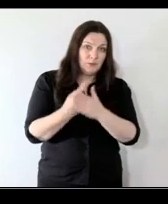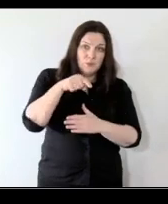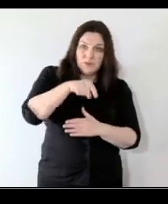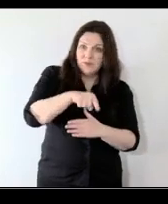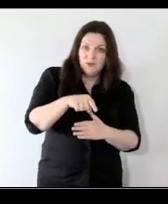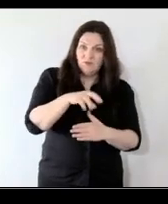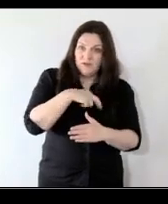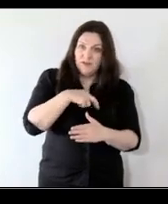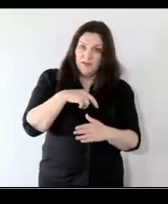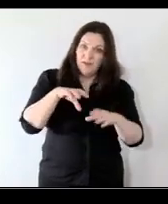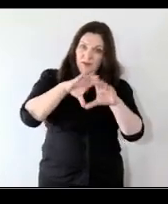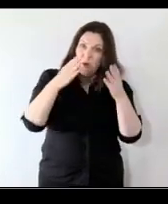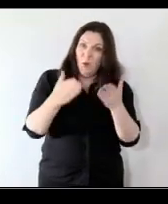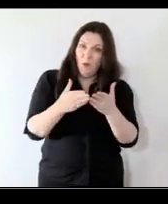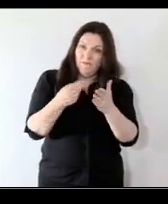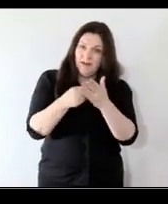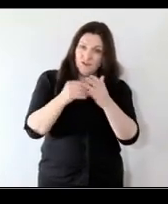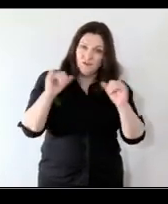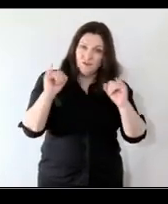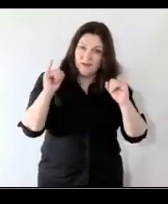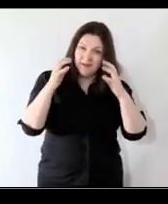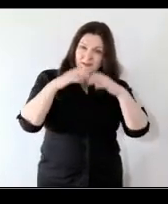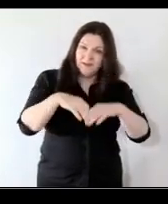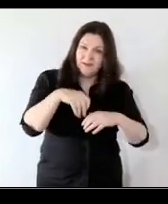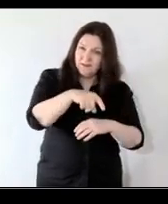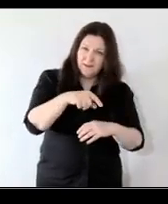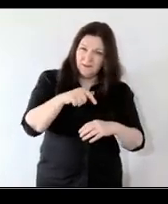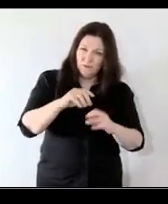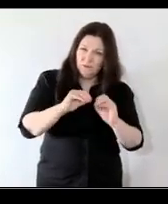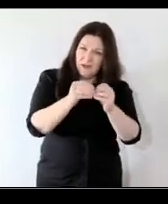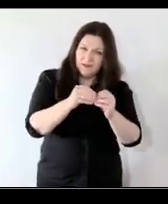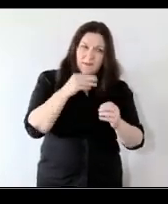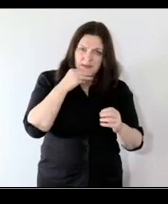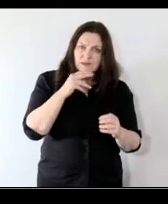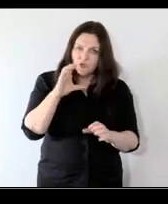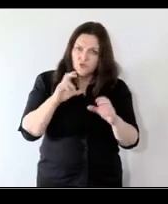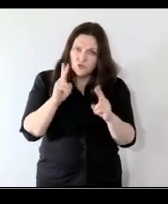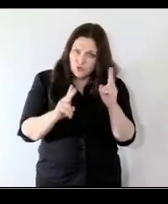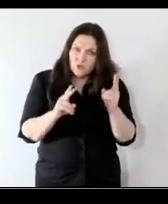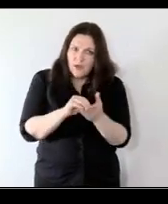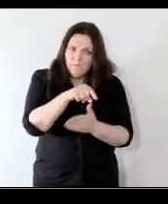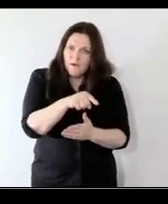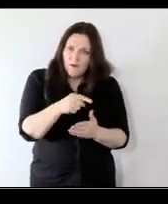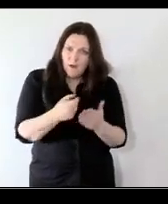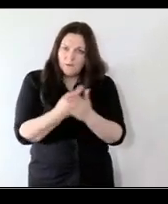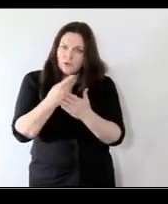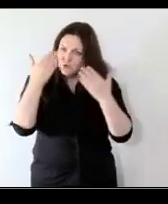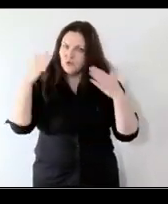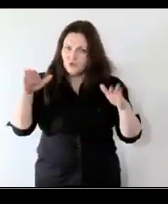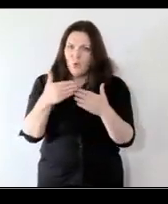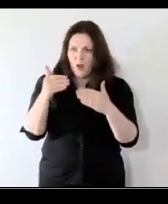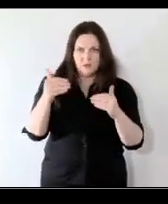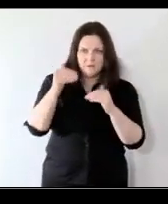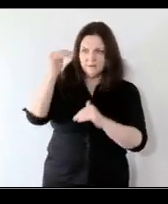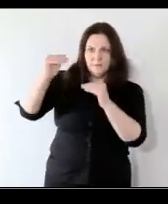that the global financial crisis created the global financial crisis showed us a lot of what was